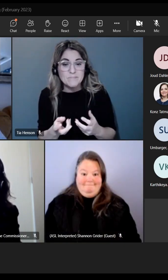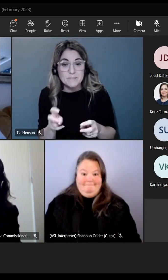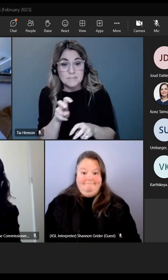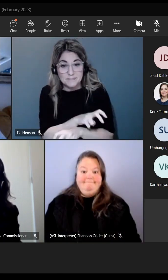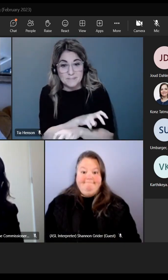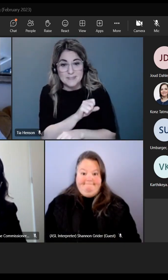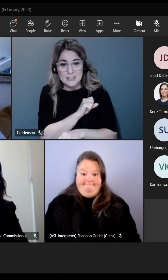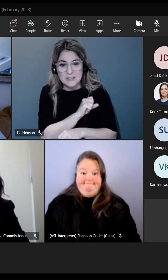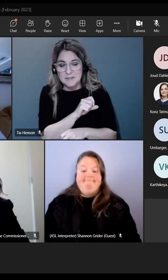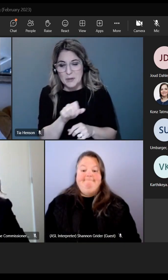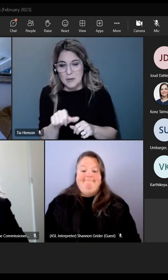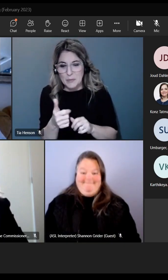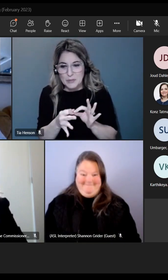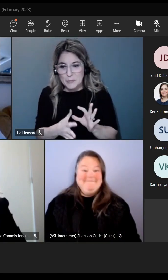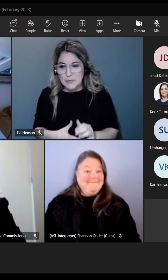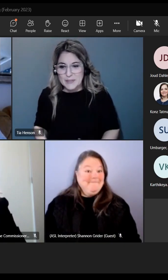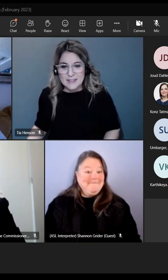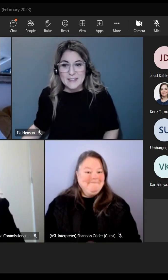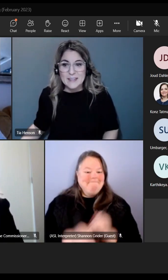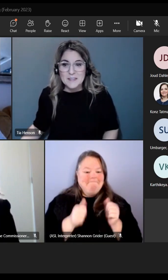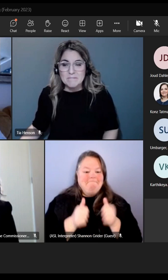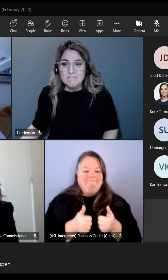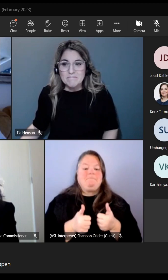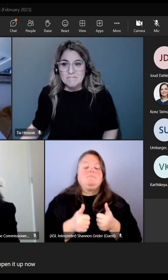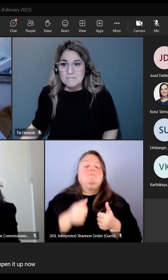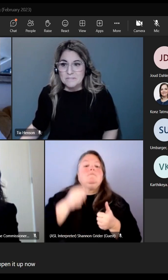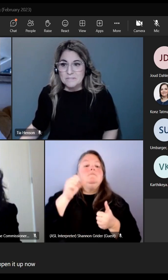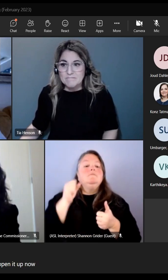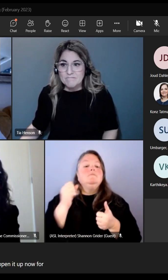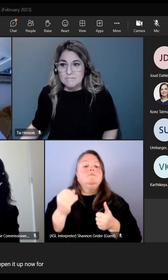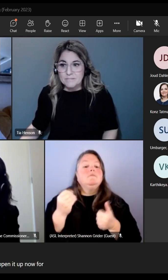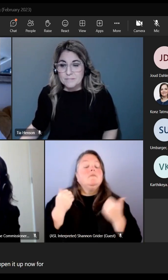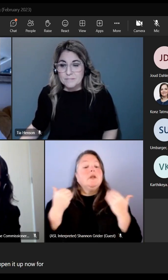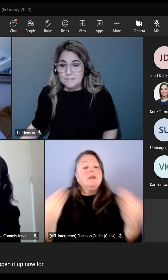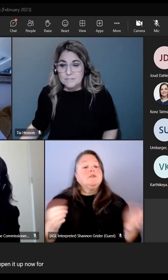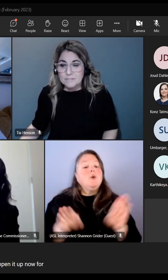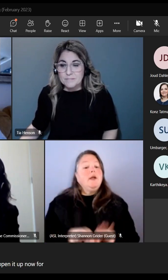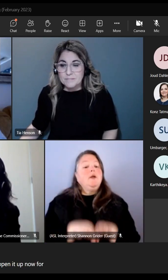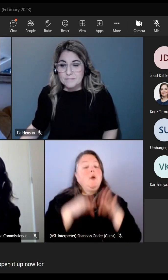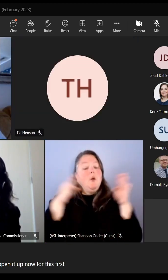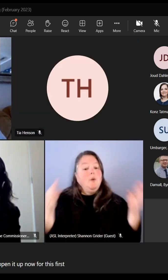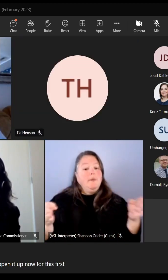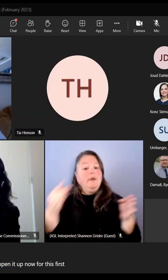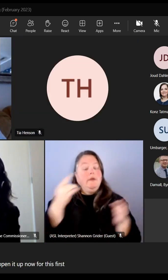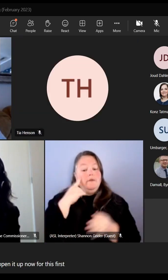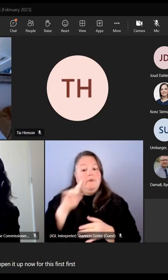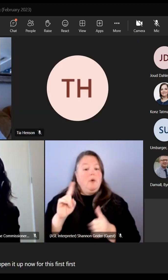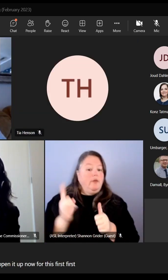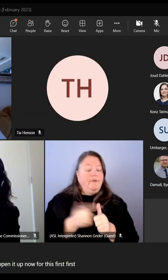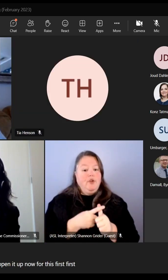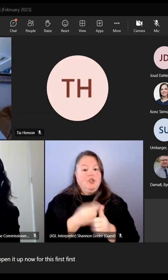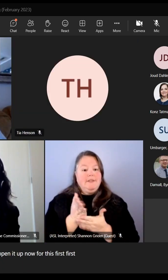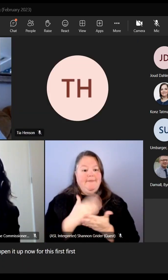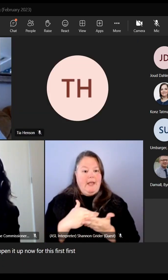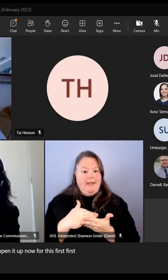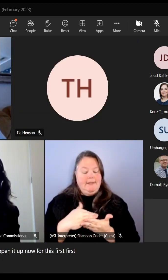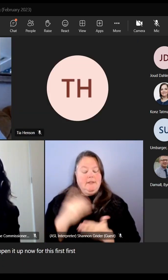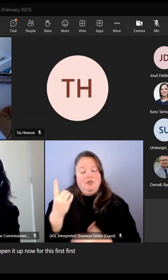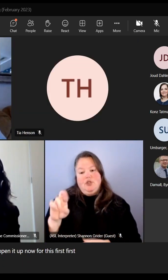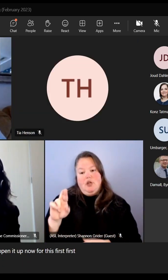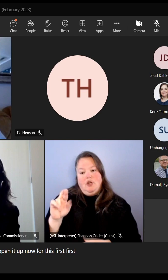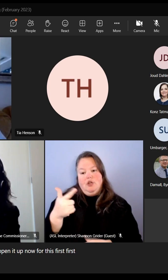okay so i think let's um open it up now for uh the first first phase is